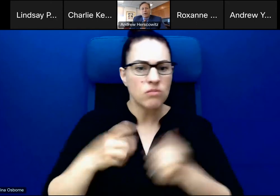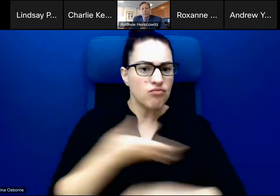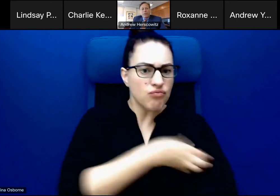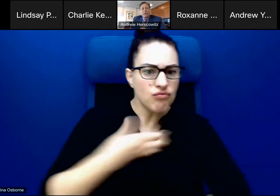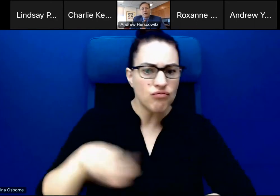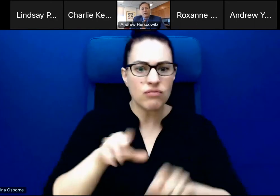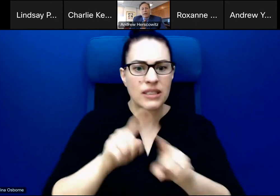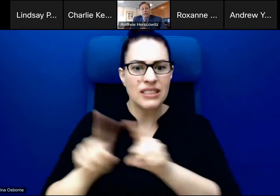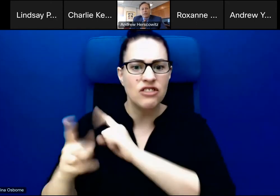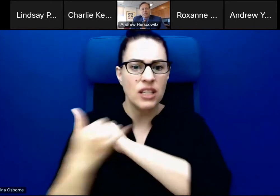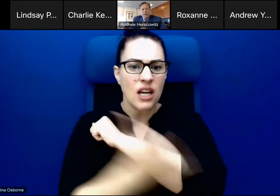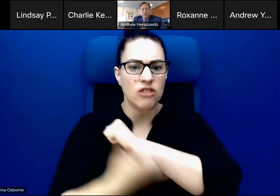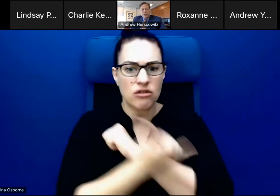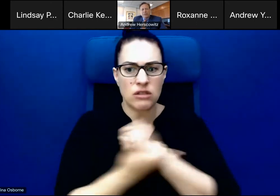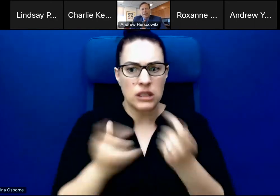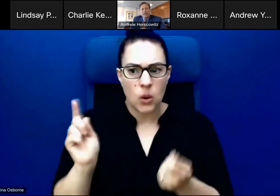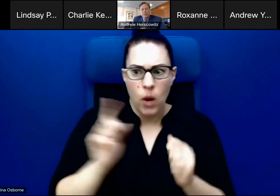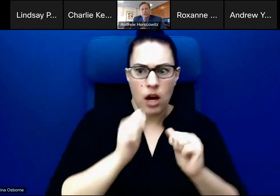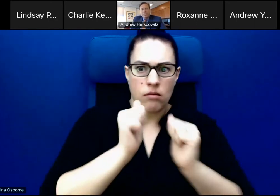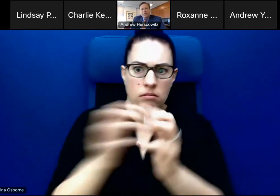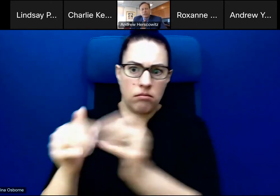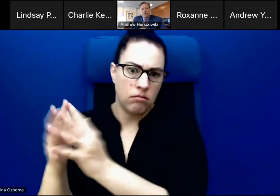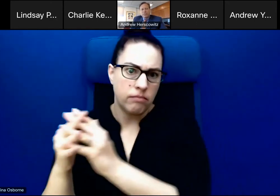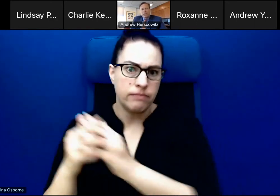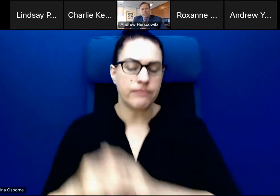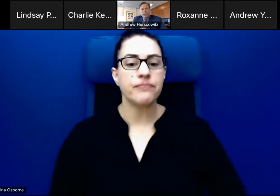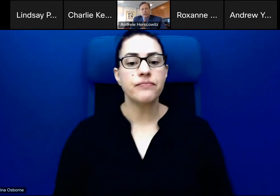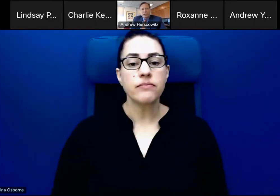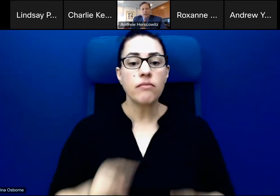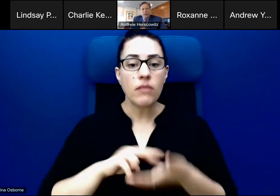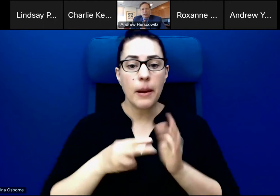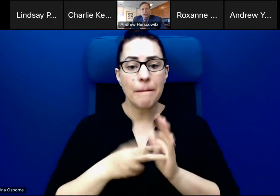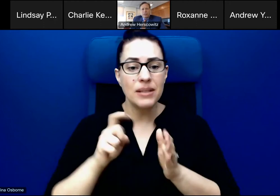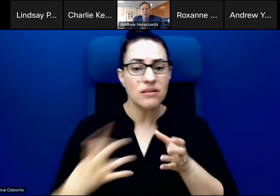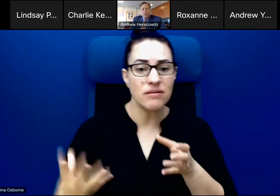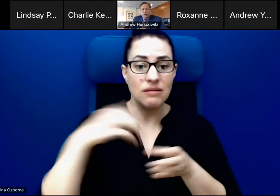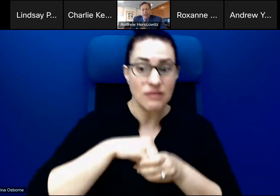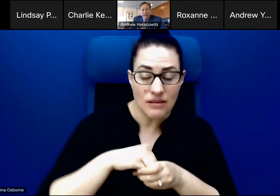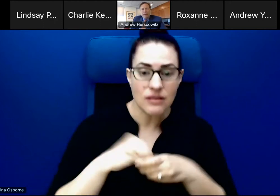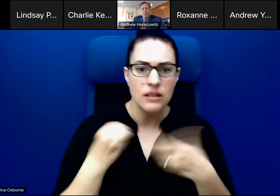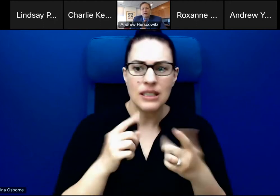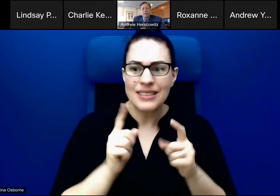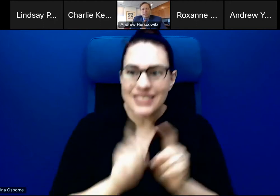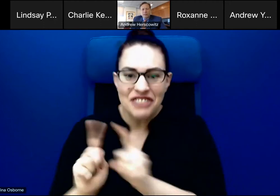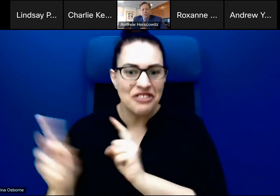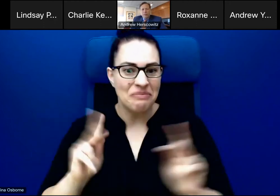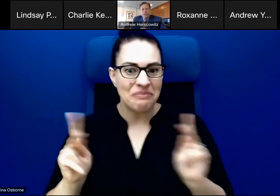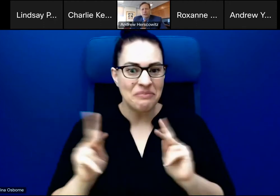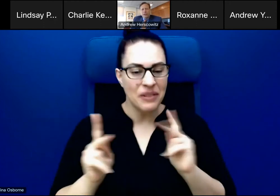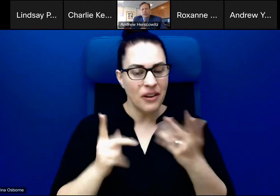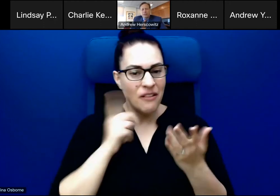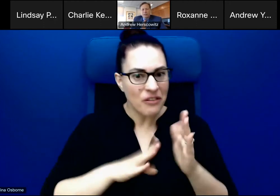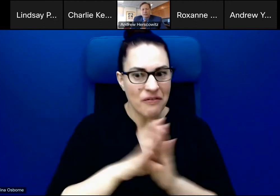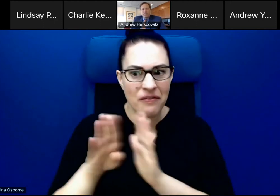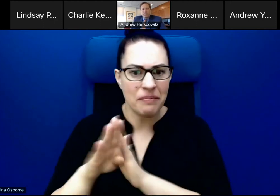Part of doing really good development is making sure that that involves inclusive development. And so to that end, one of the things that we've been